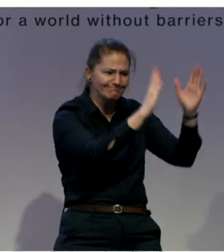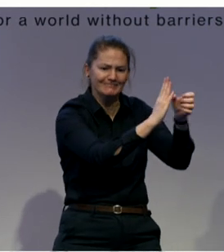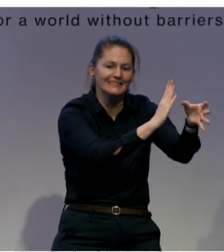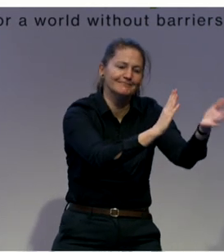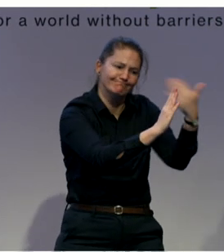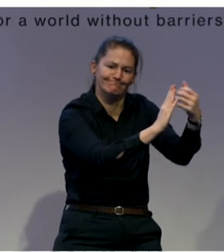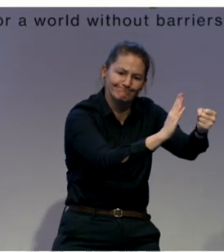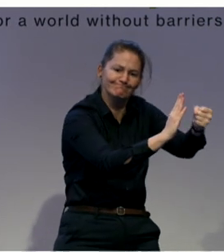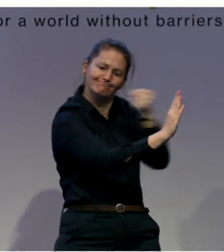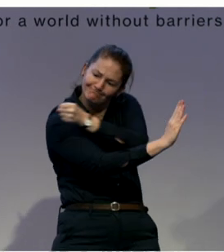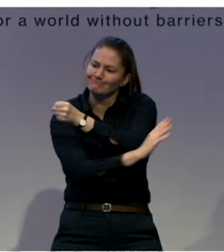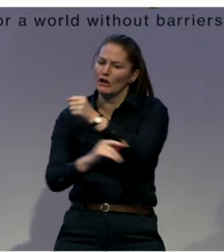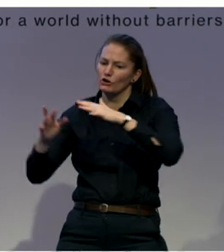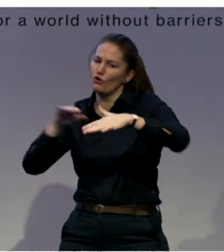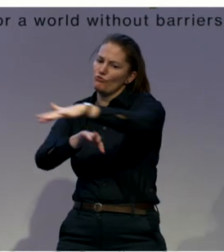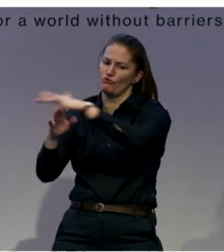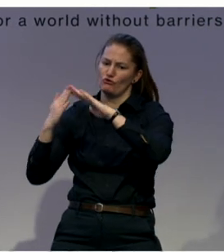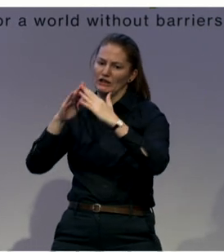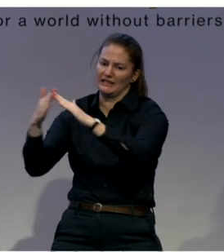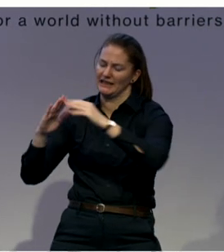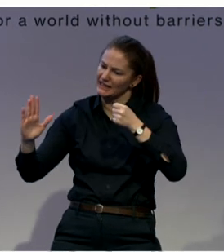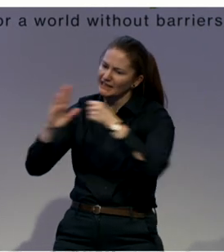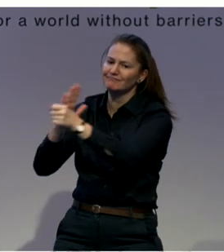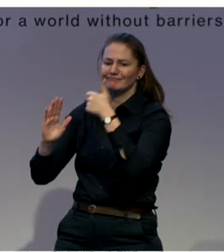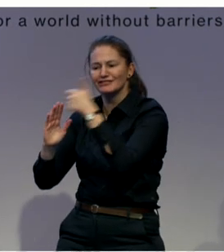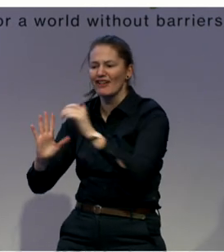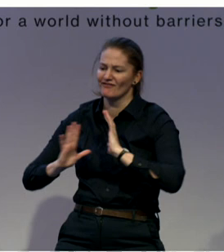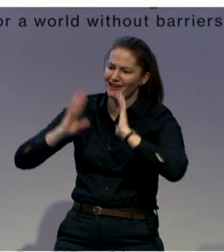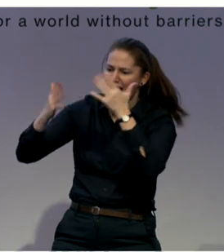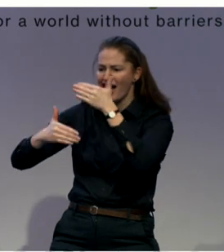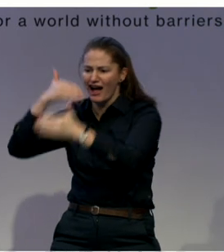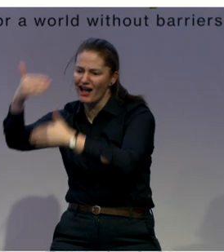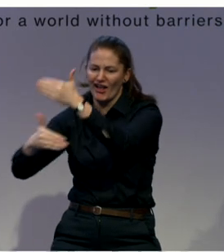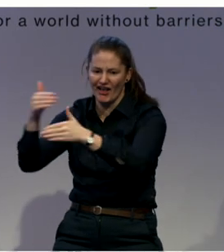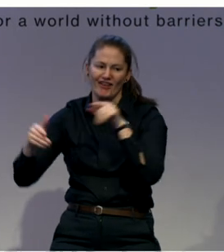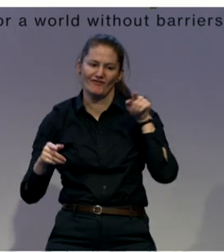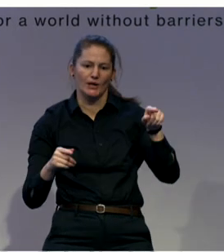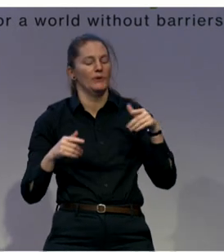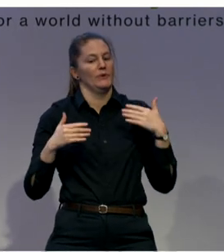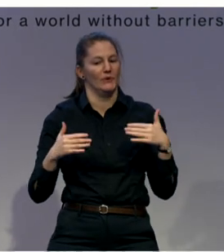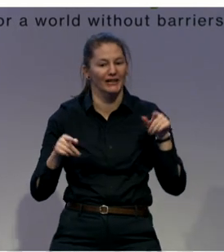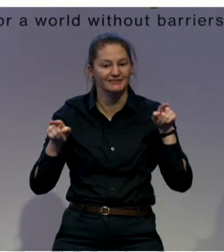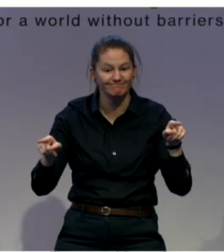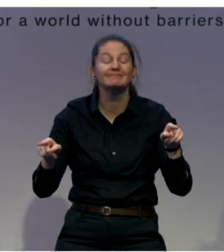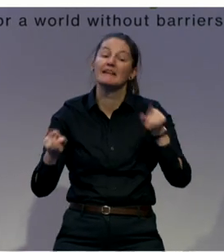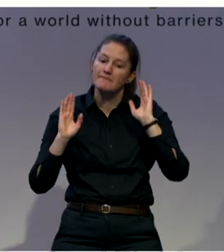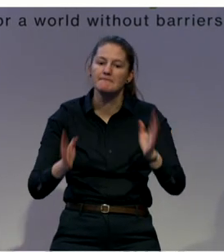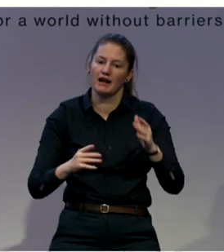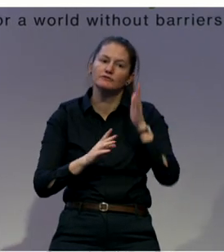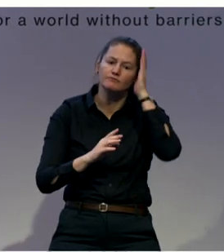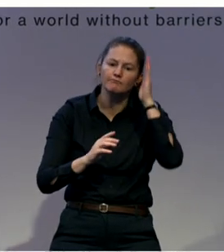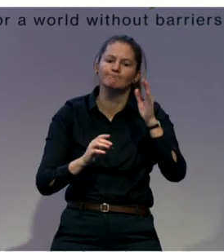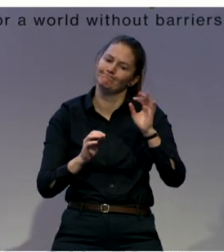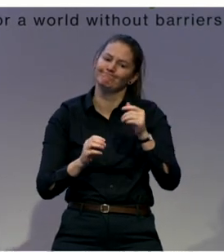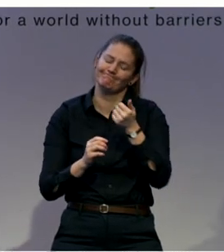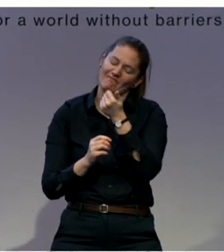their own life? And we see that for deinstitutionalization to work, there are several things that need to be in place. You need to have peer support.